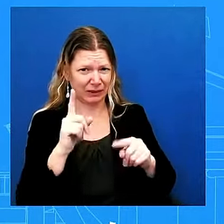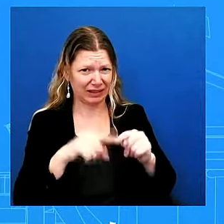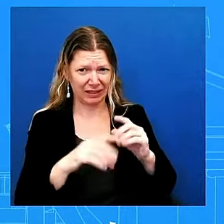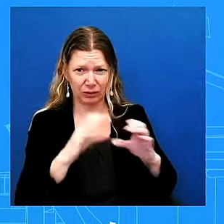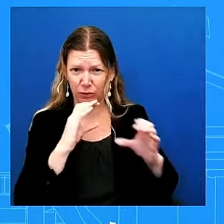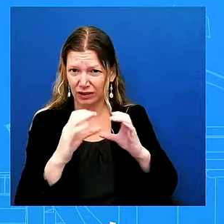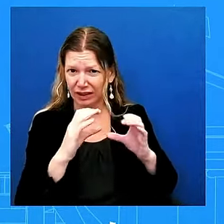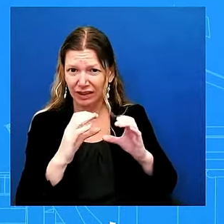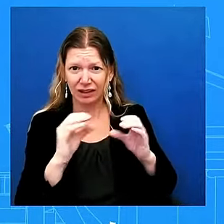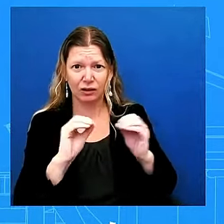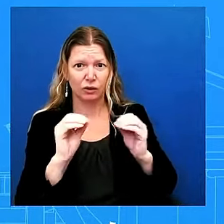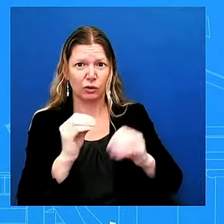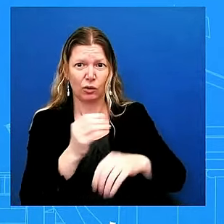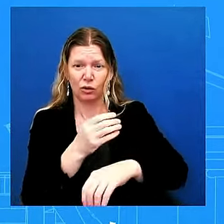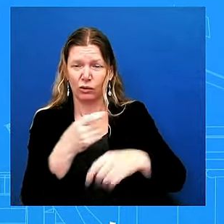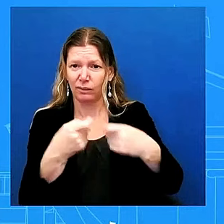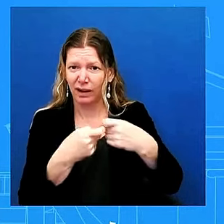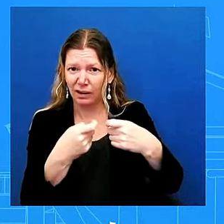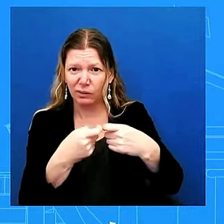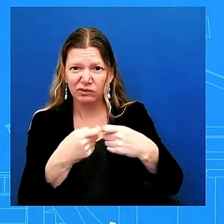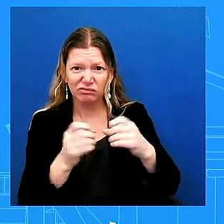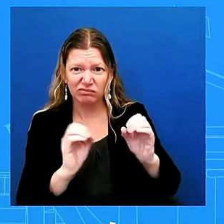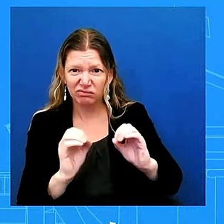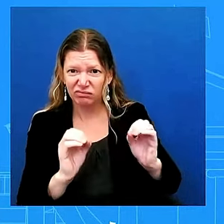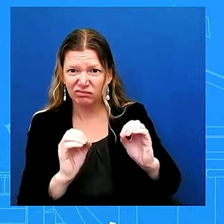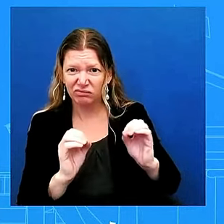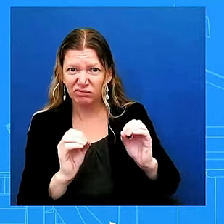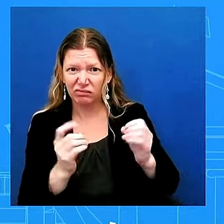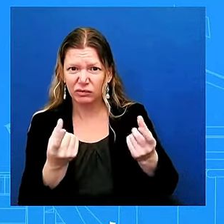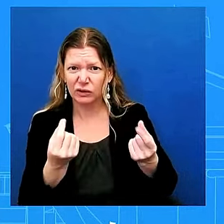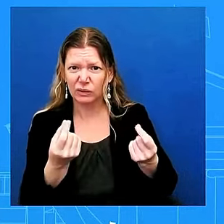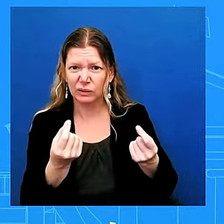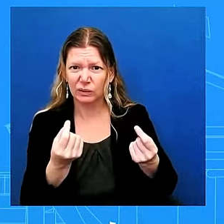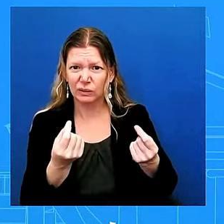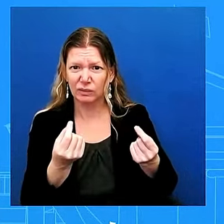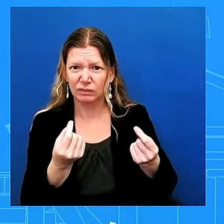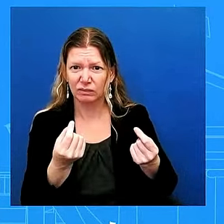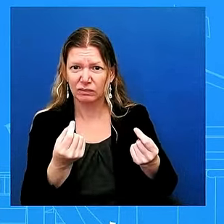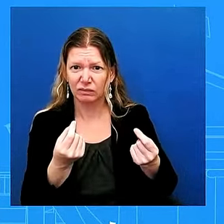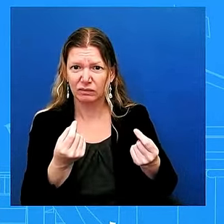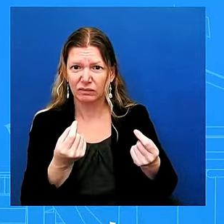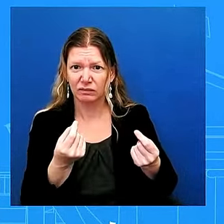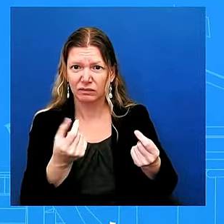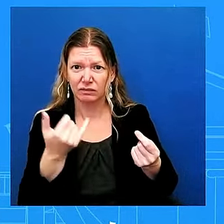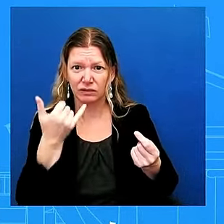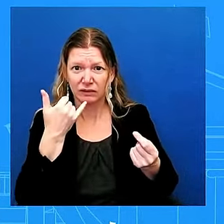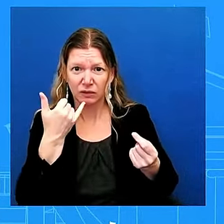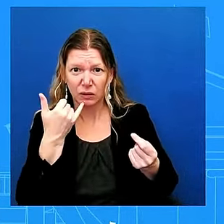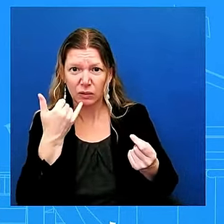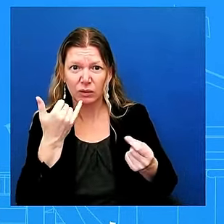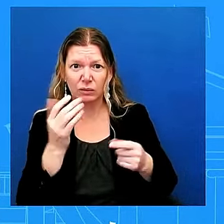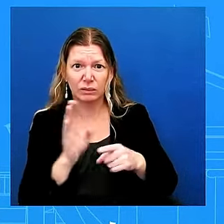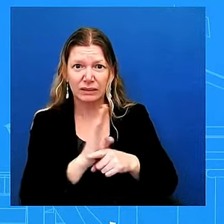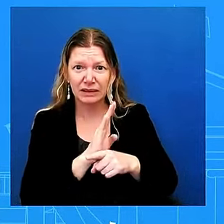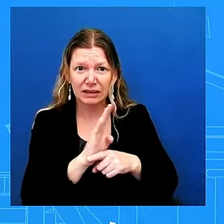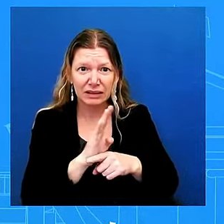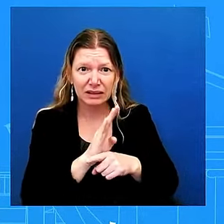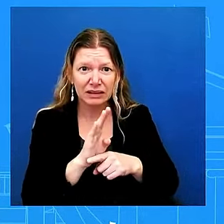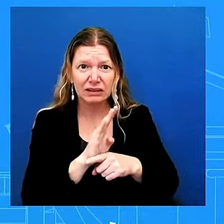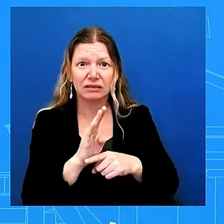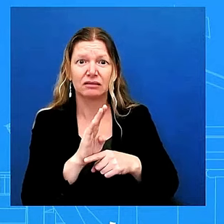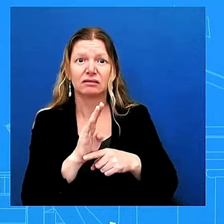you know whether you're working with mobile phone companies or the private sector at all to help boost the ability to communicate